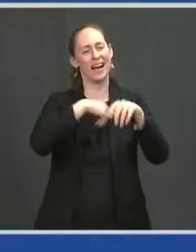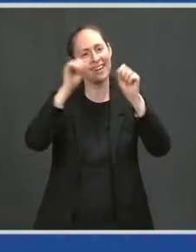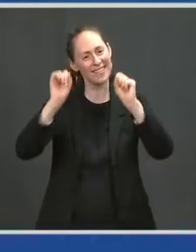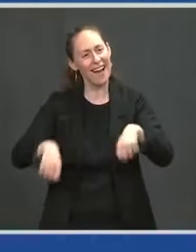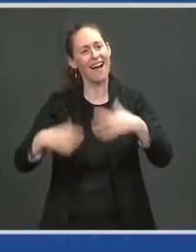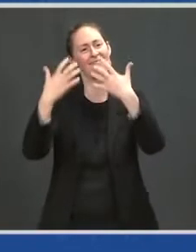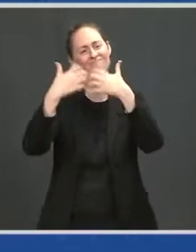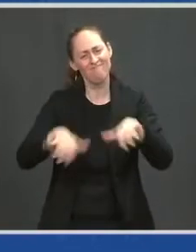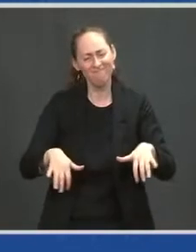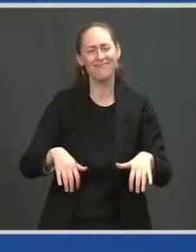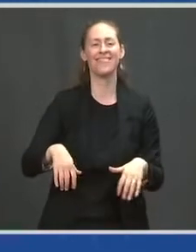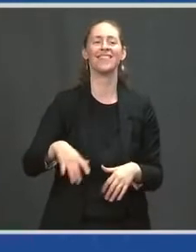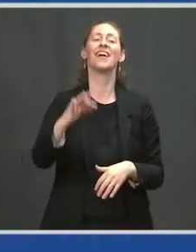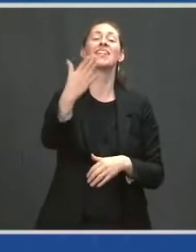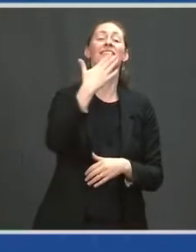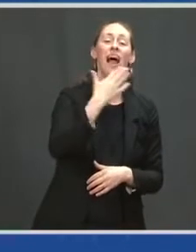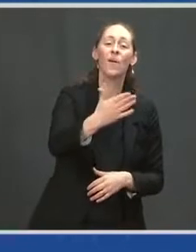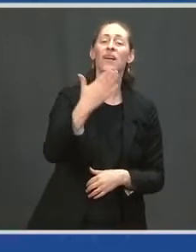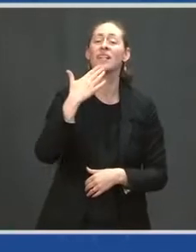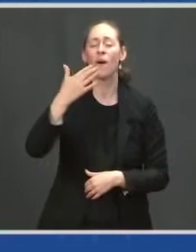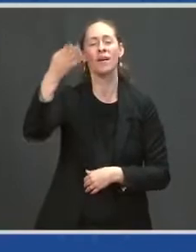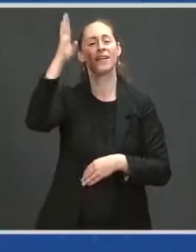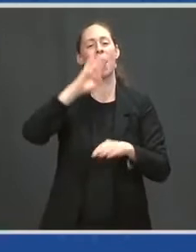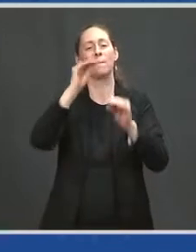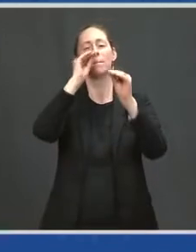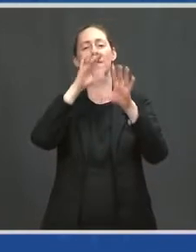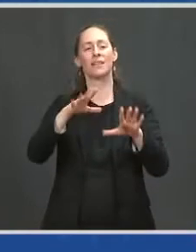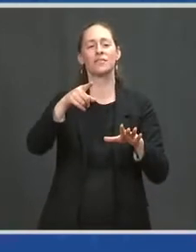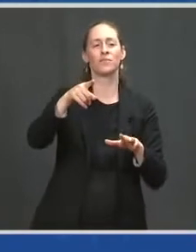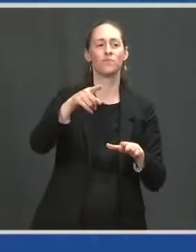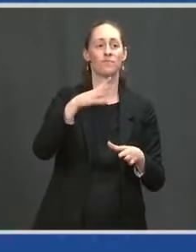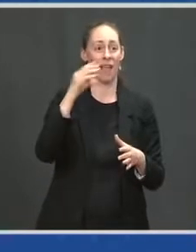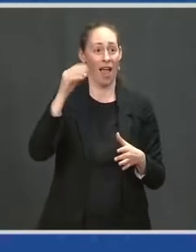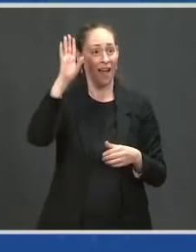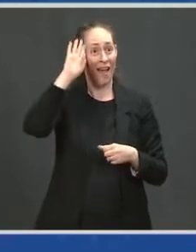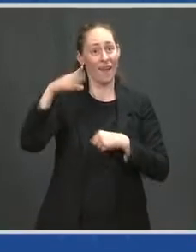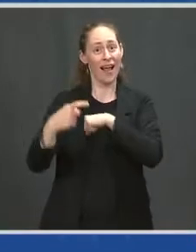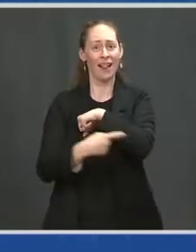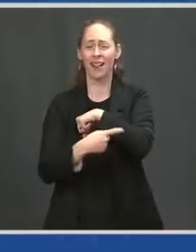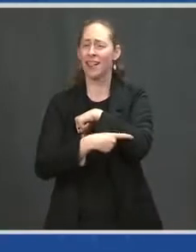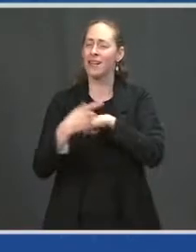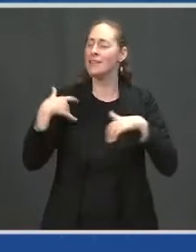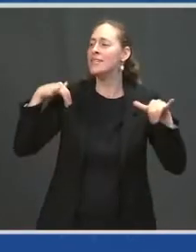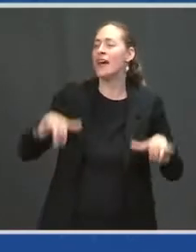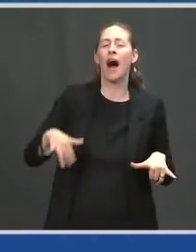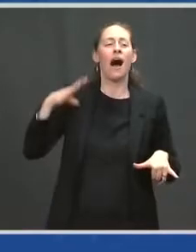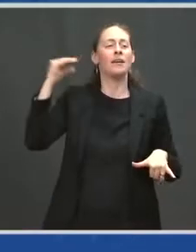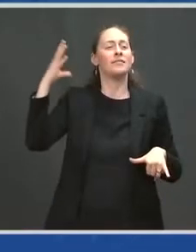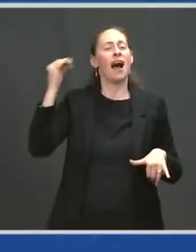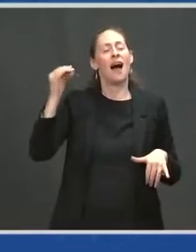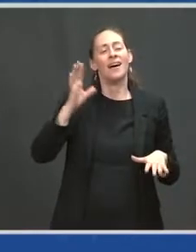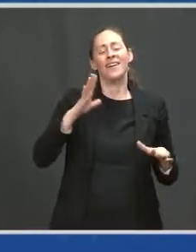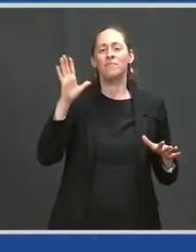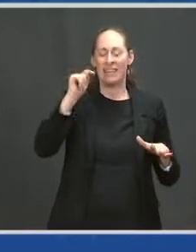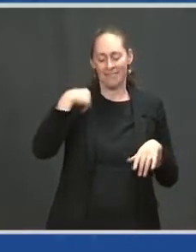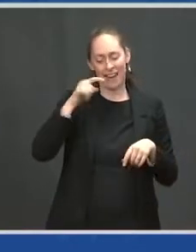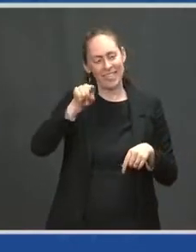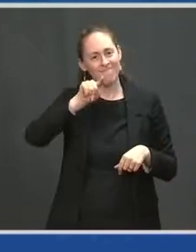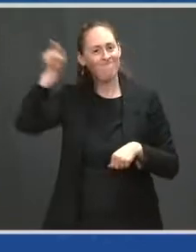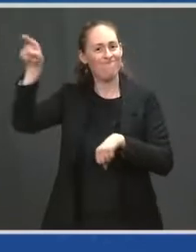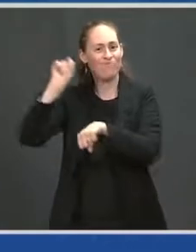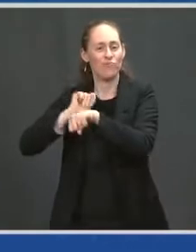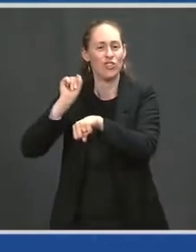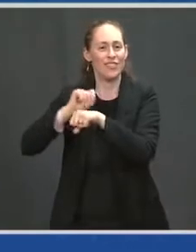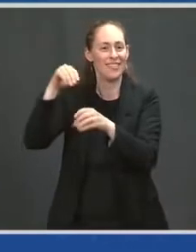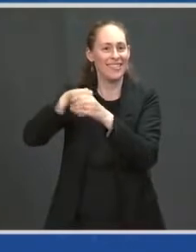you all and God bless you. And as much as the temptation is to stay outdoors in this beautiful day, I've got more work to do. Thank you all very, very much.